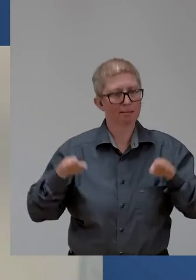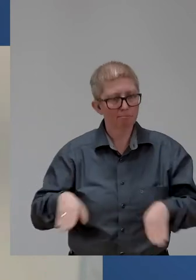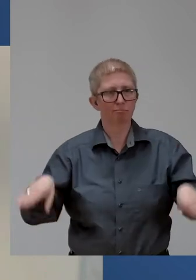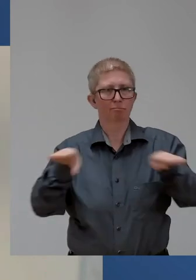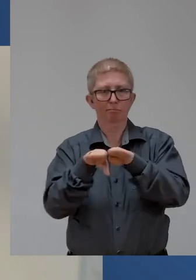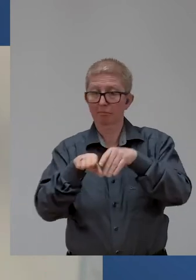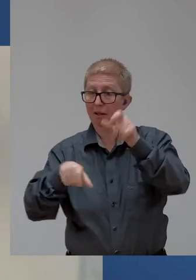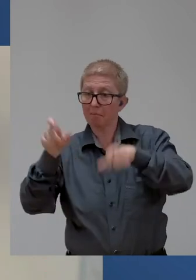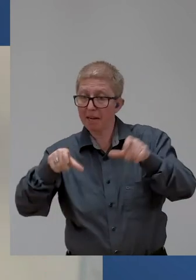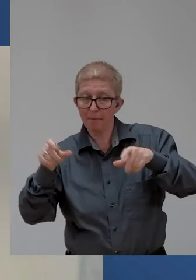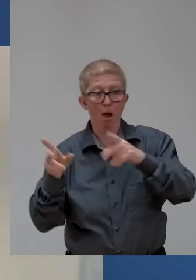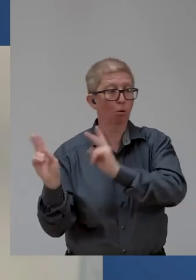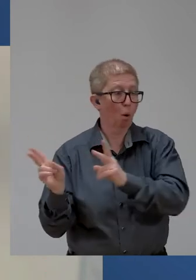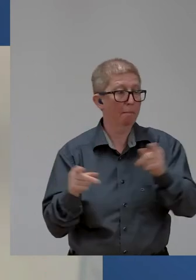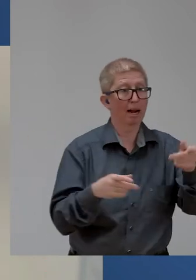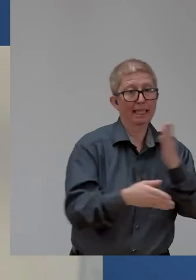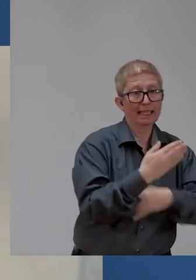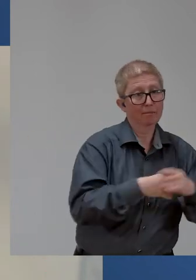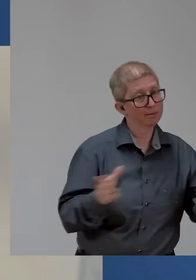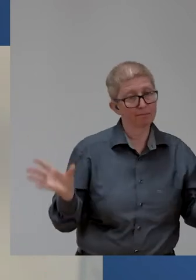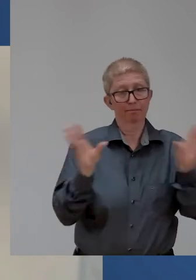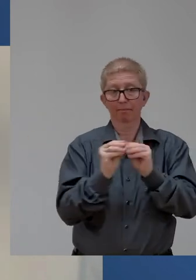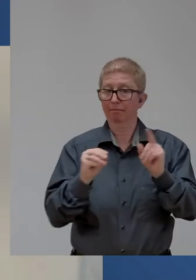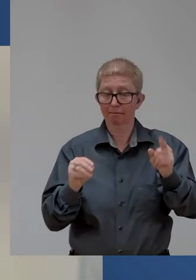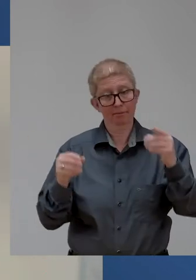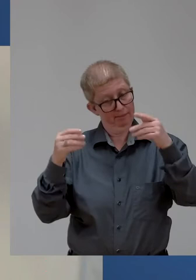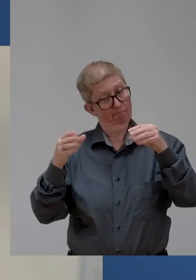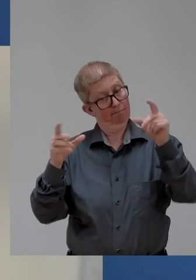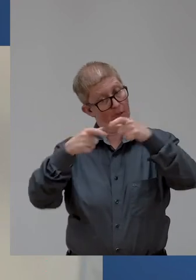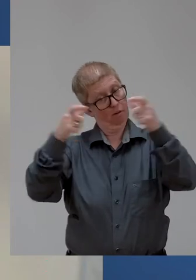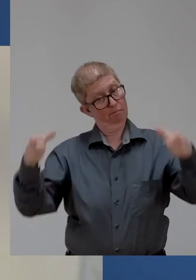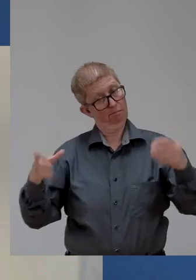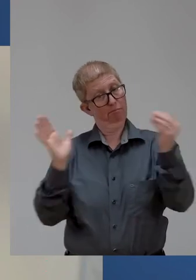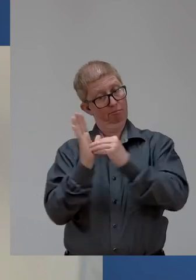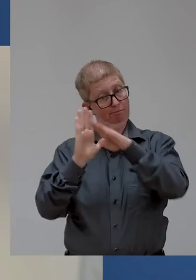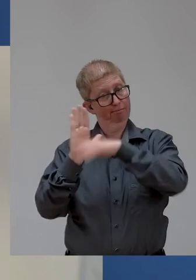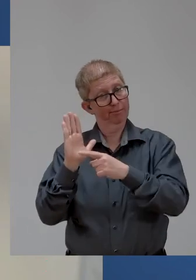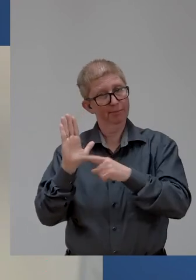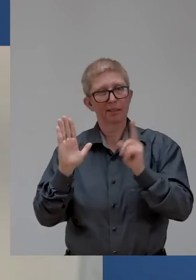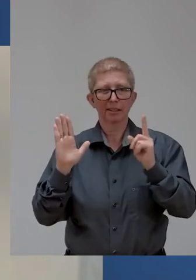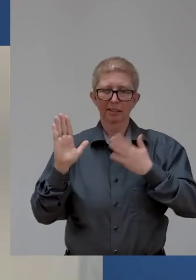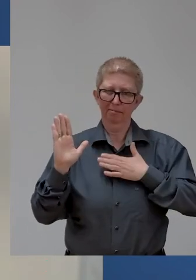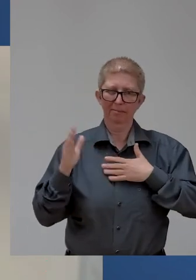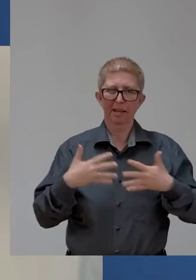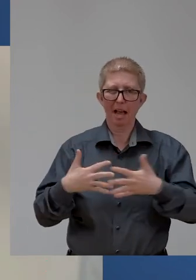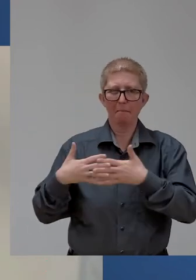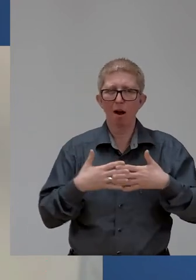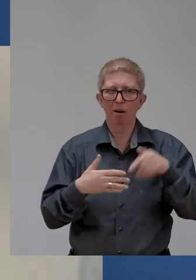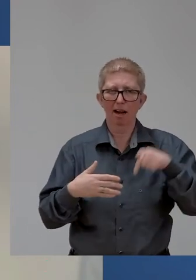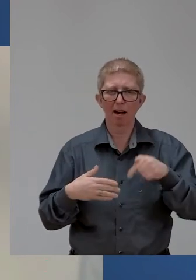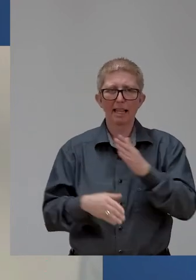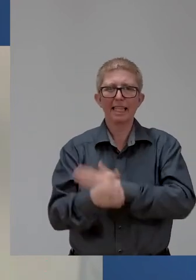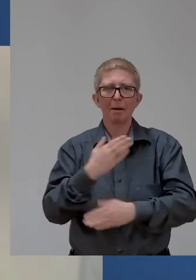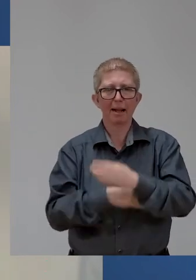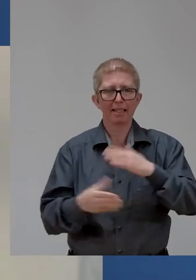important concepts like reasonable accommodations. In my own country, the Americans with Disabilities Act outlines these protections in a very concrete way,